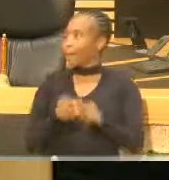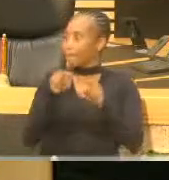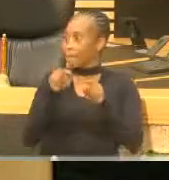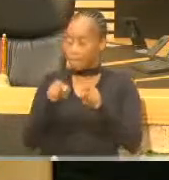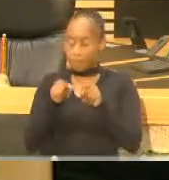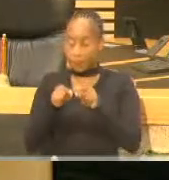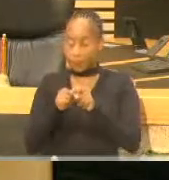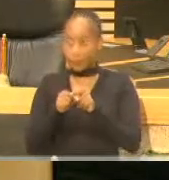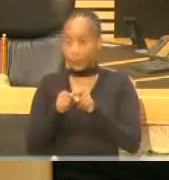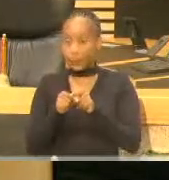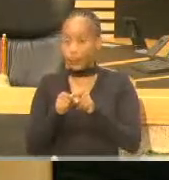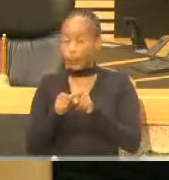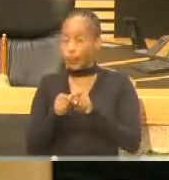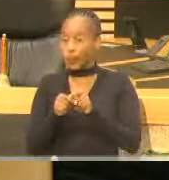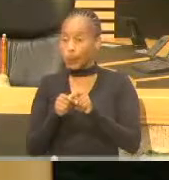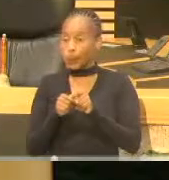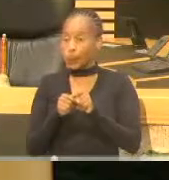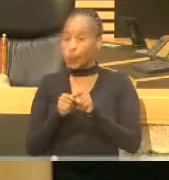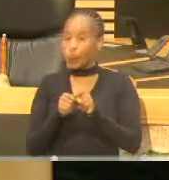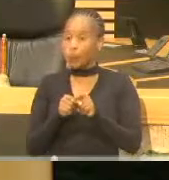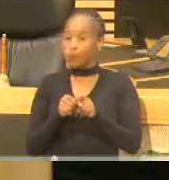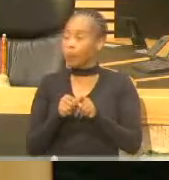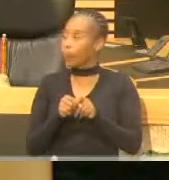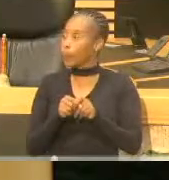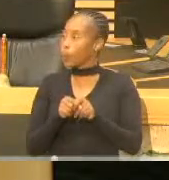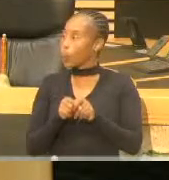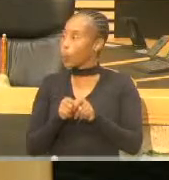to make the other day and he said,